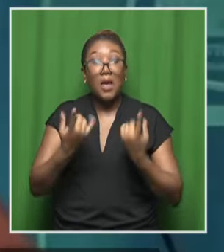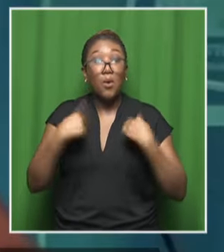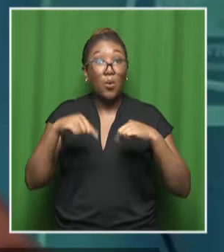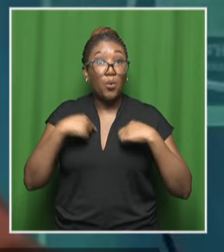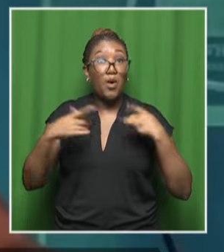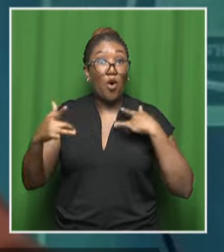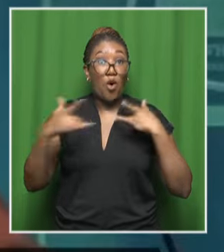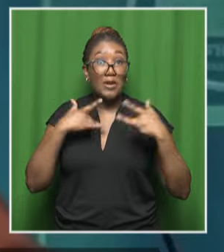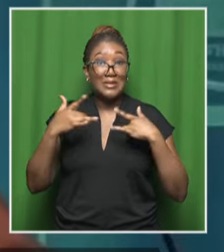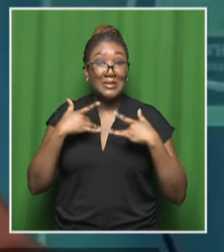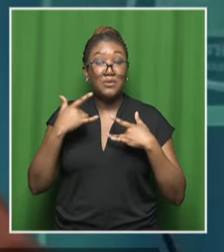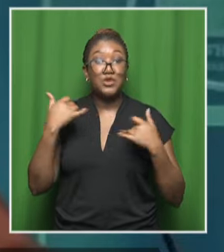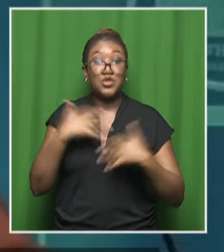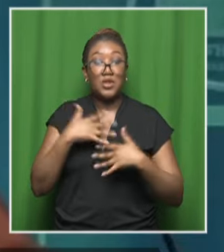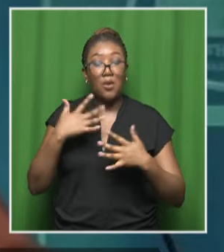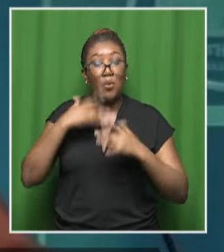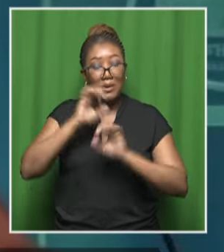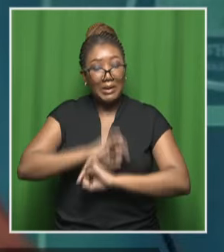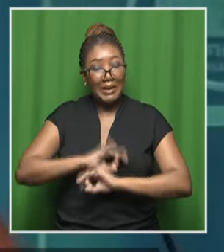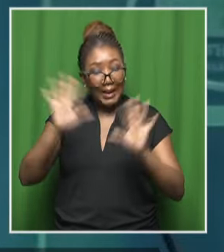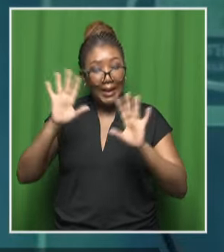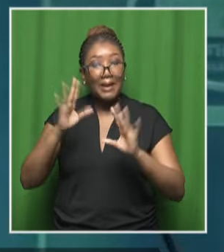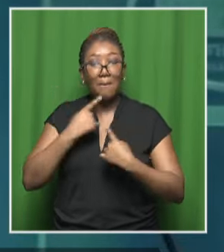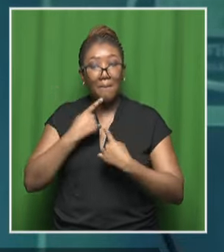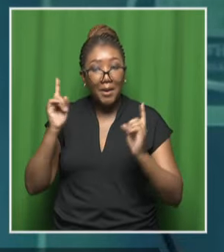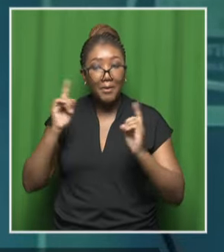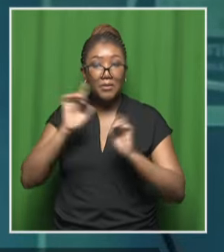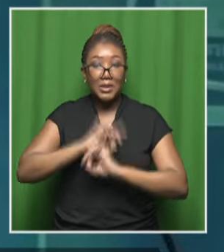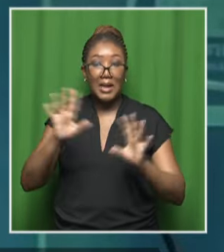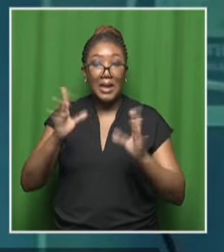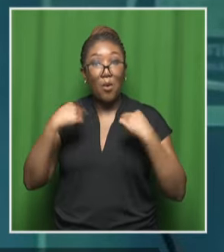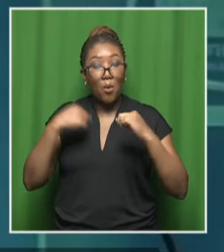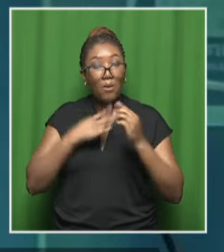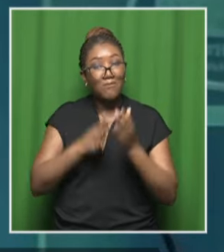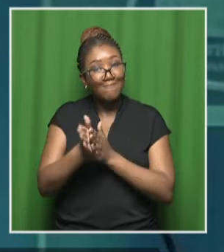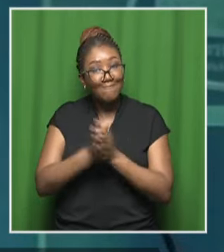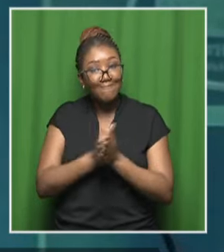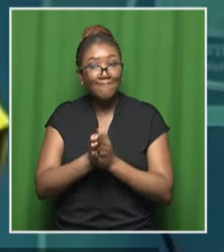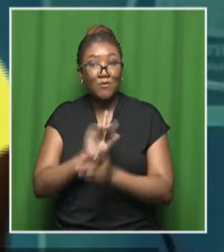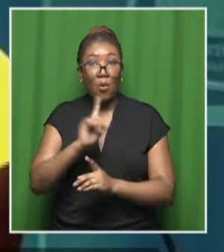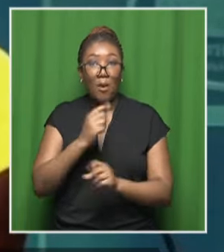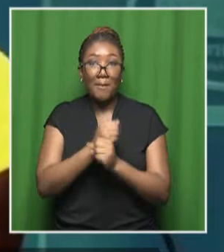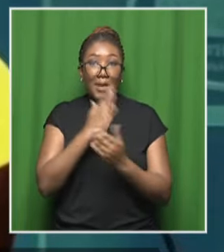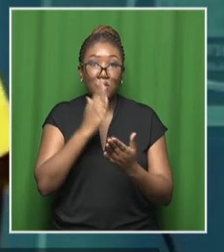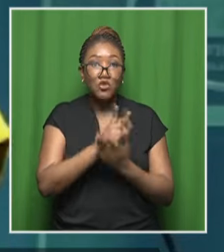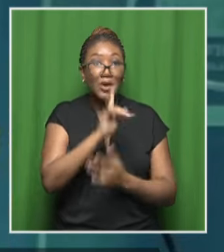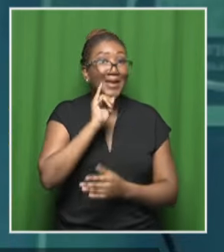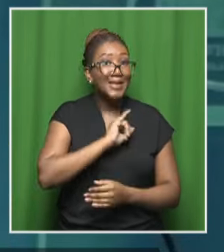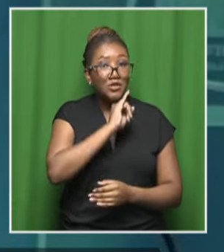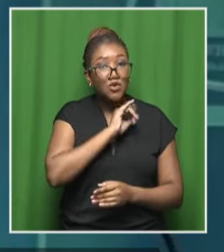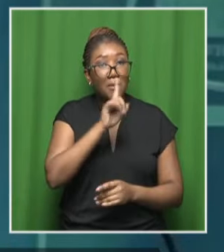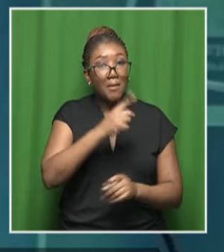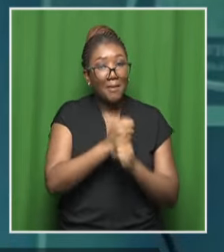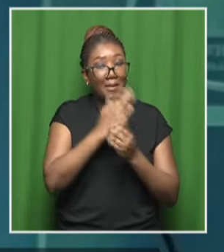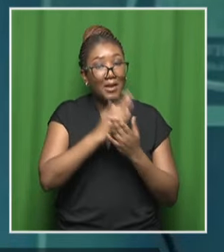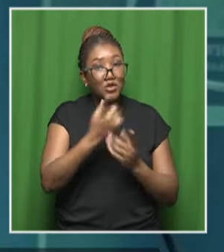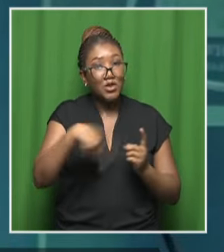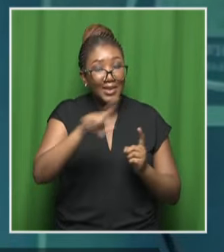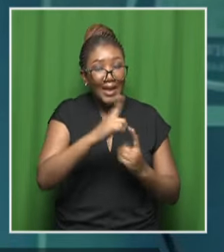and so we've been very clear about this. Our commitment, obviously, to Israel's security is ironclad. We are